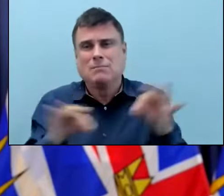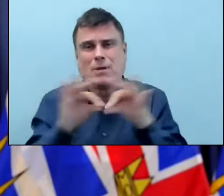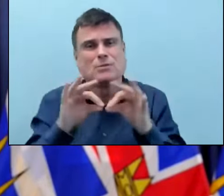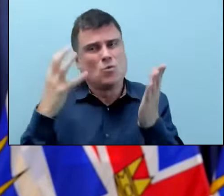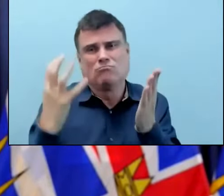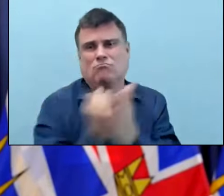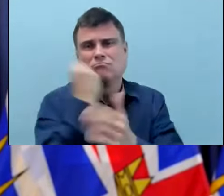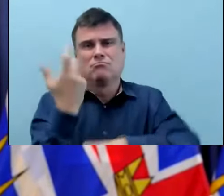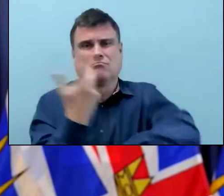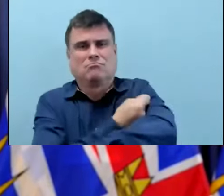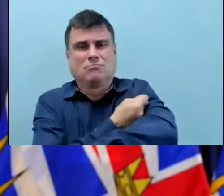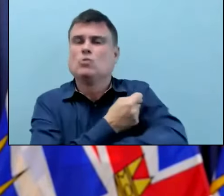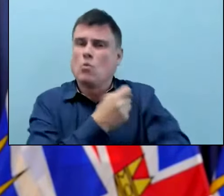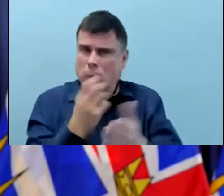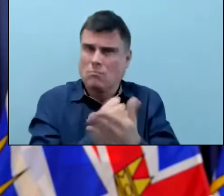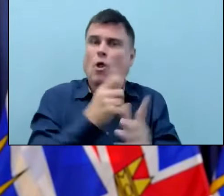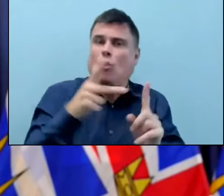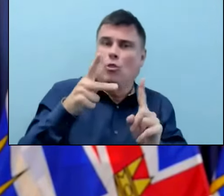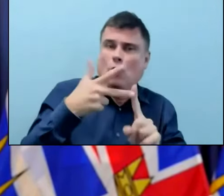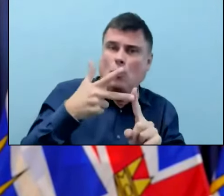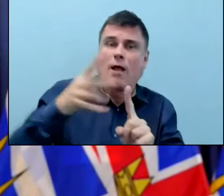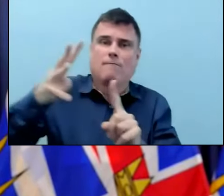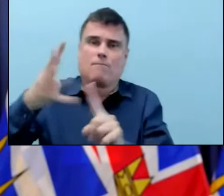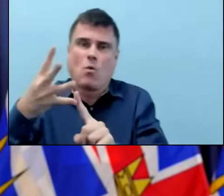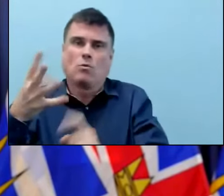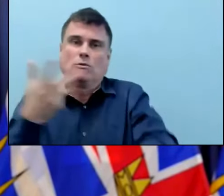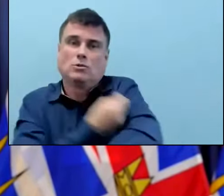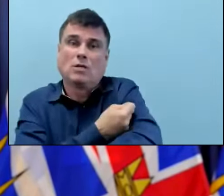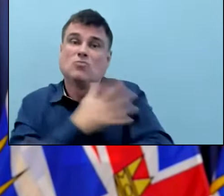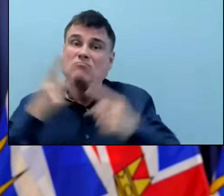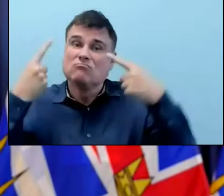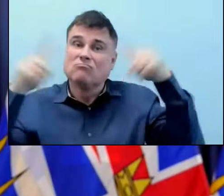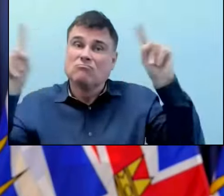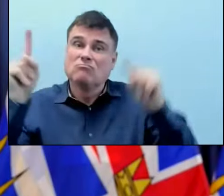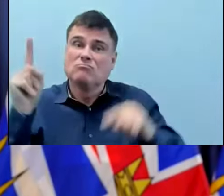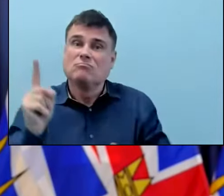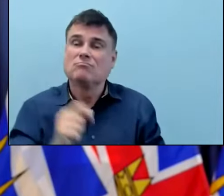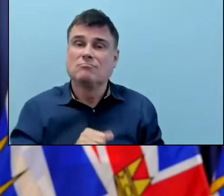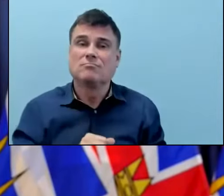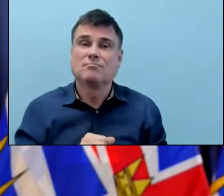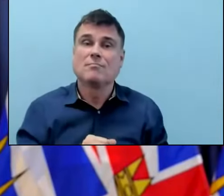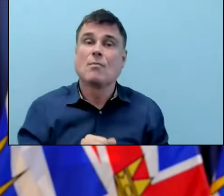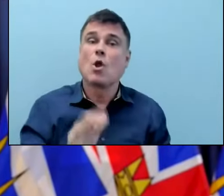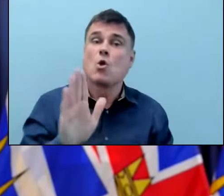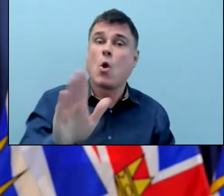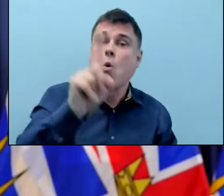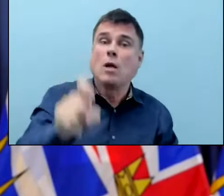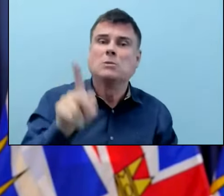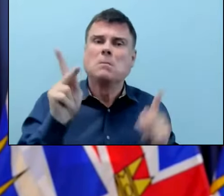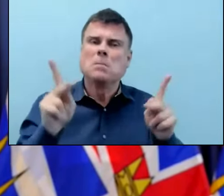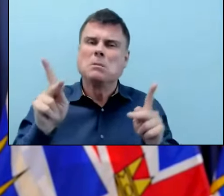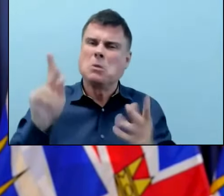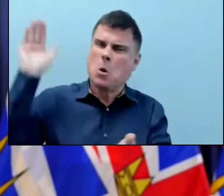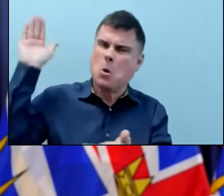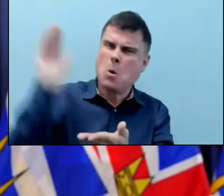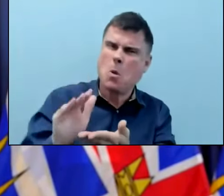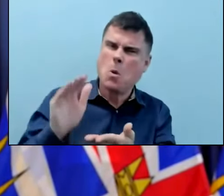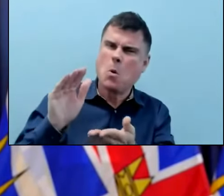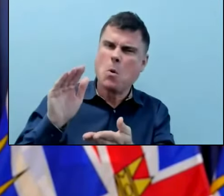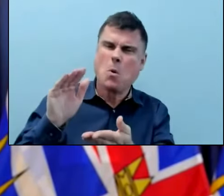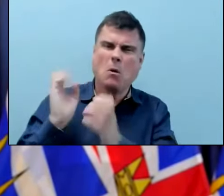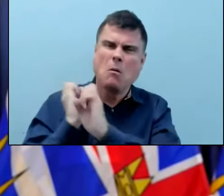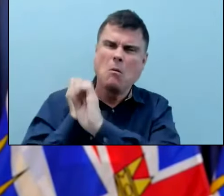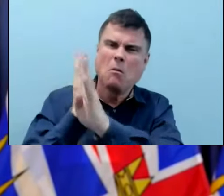them. So I don't agree with that characterization of it. In fact, there has been excellent uptake